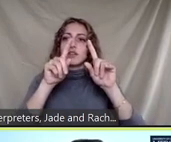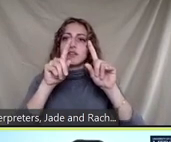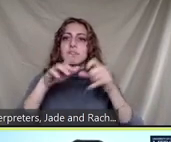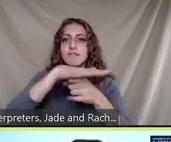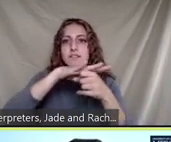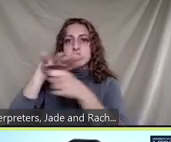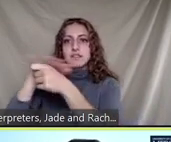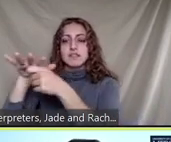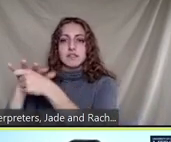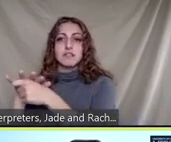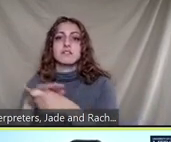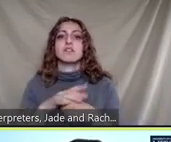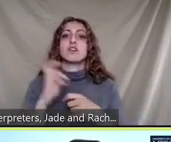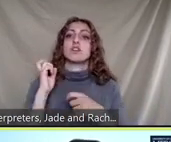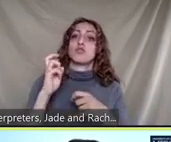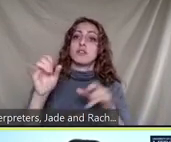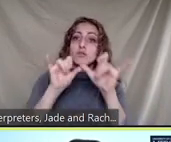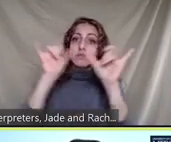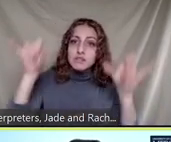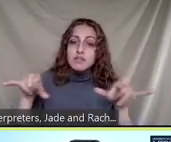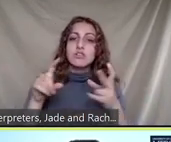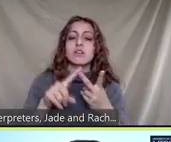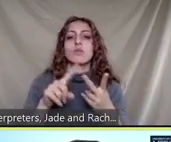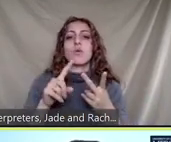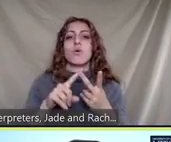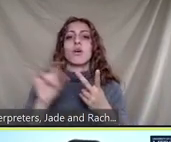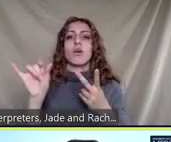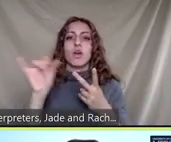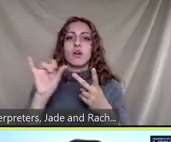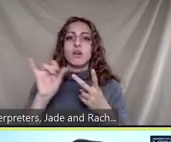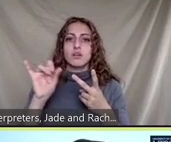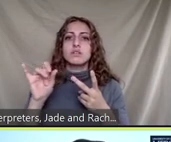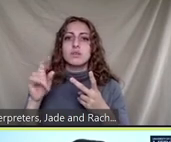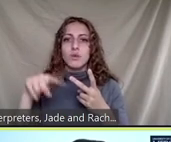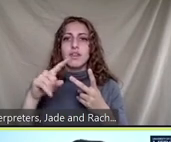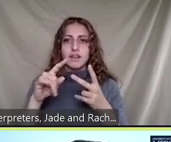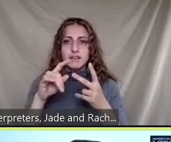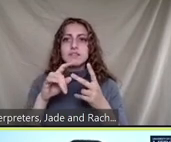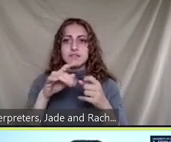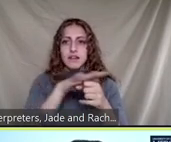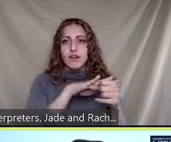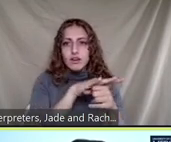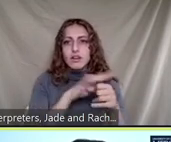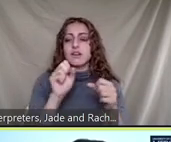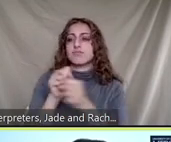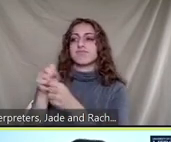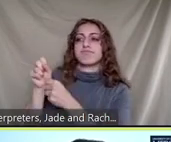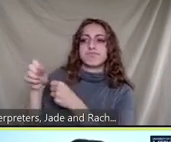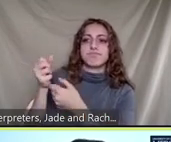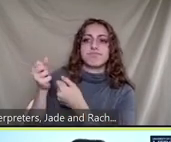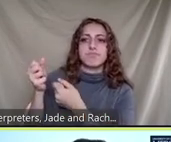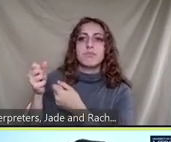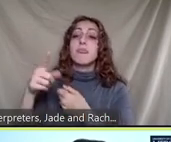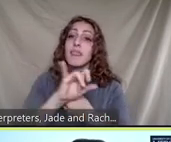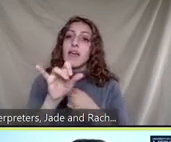transfer station and landfill sites although different waste management systems offer similar services